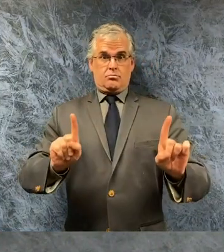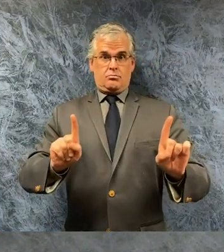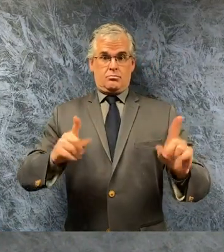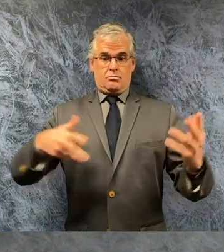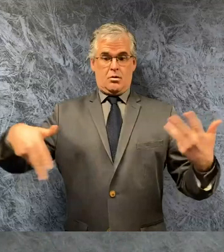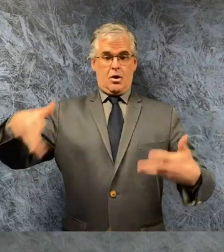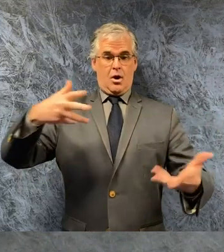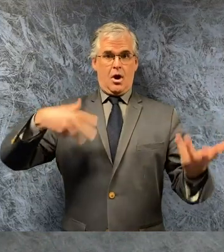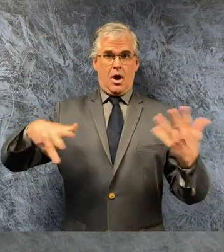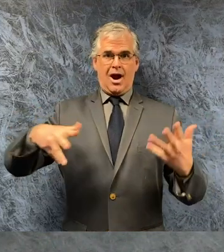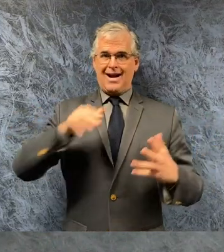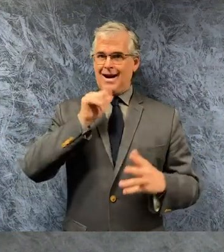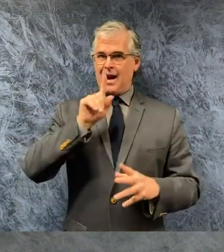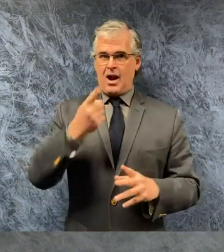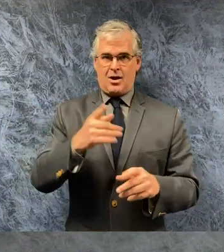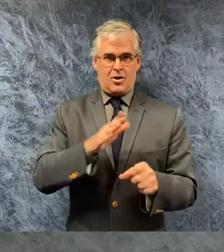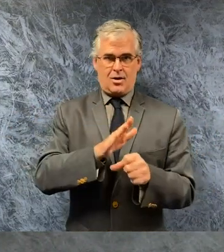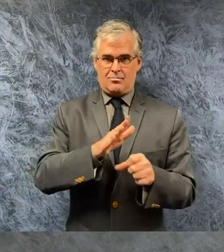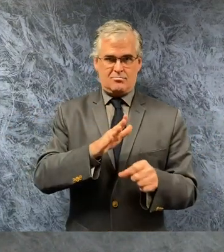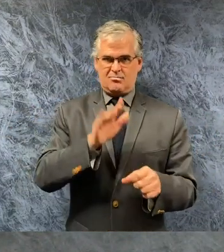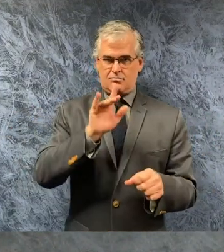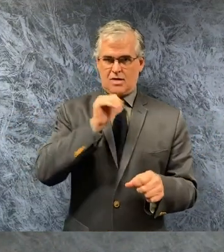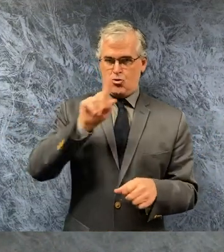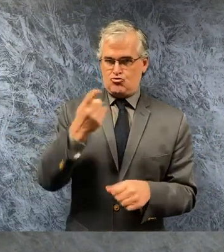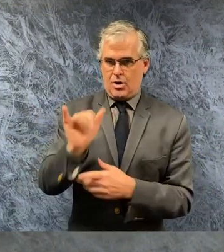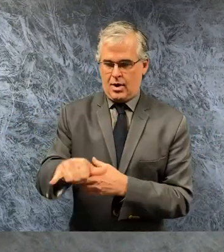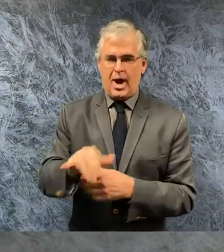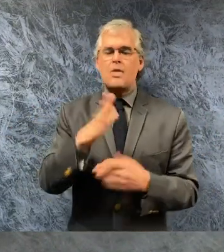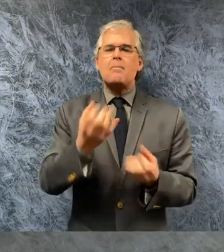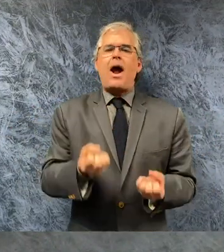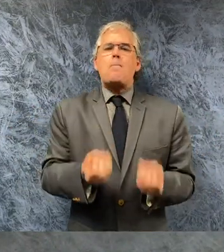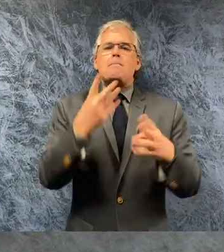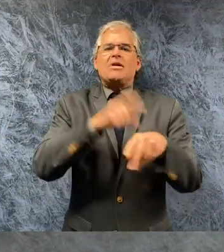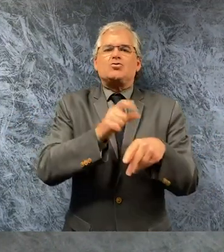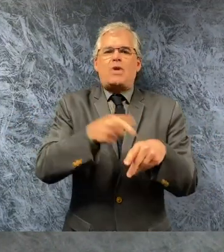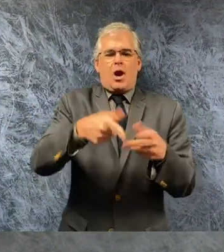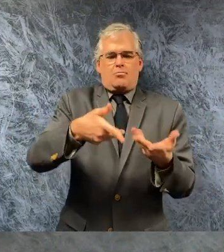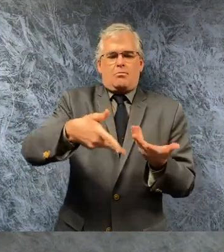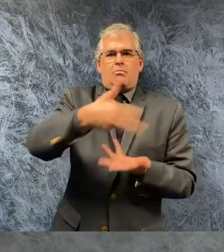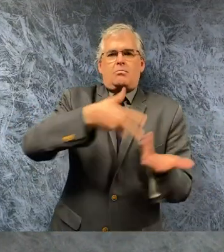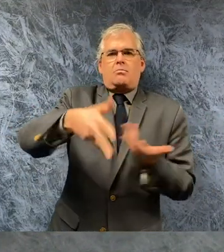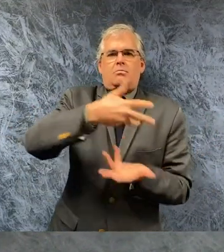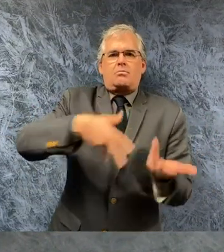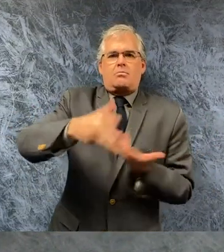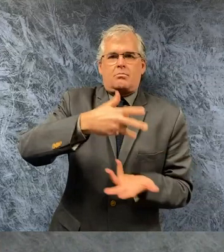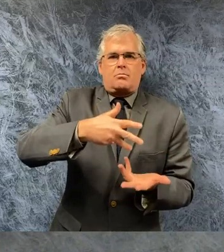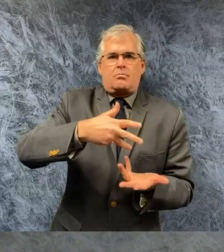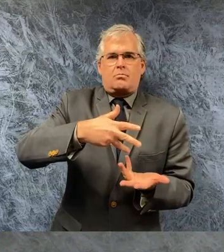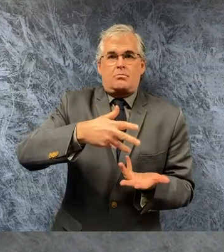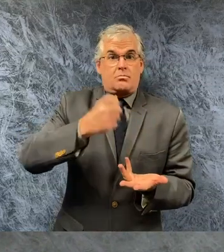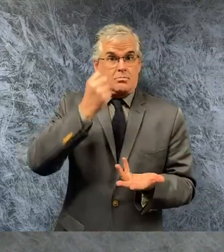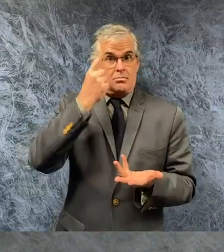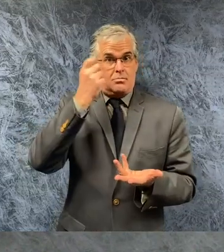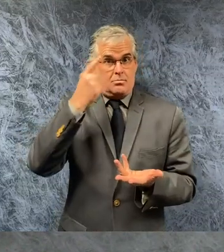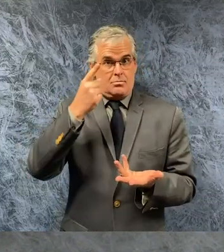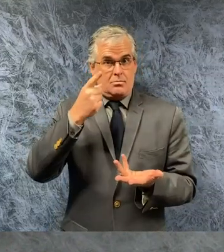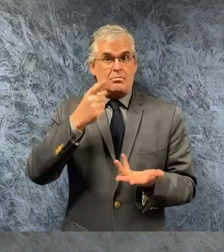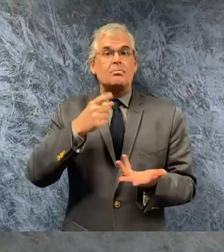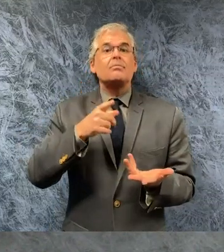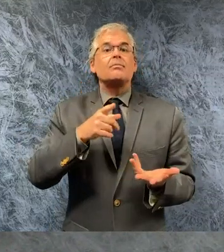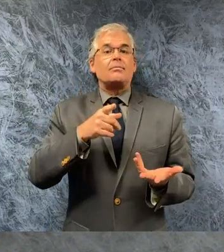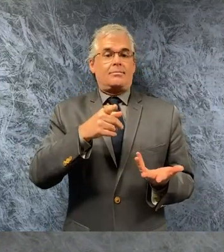next to an infected person and remember someone can be infected without exhibiting symptoms